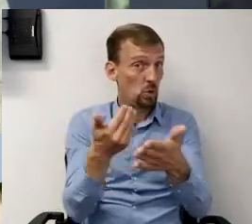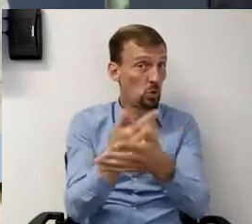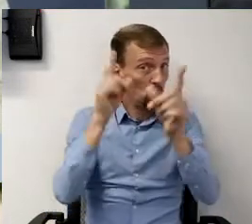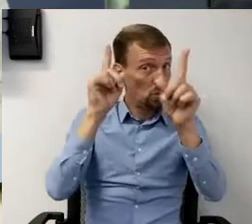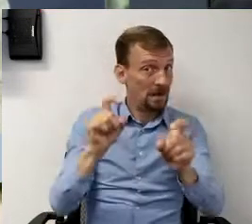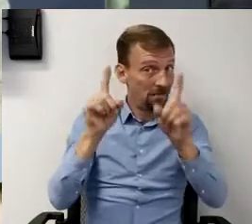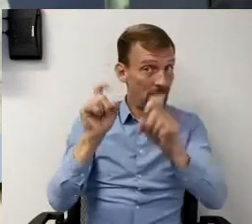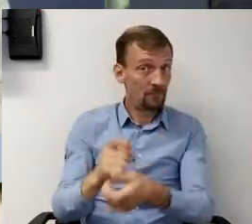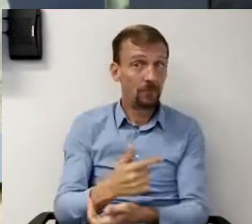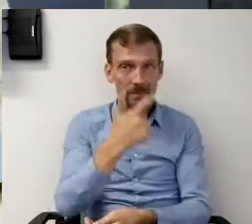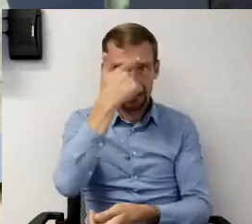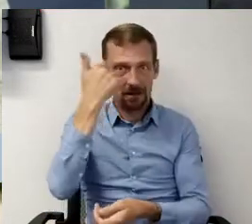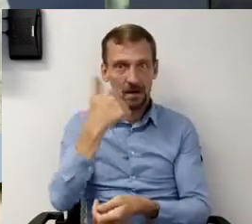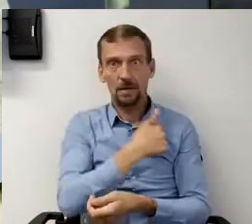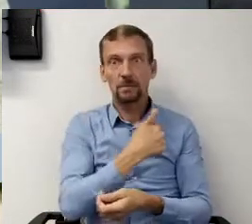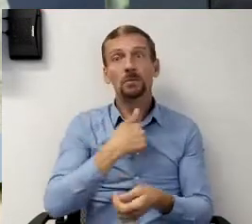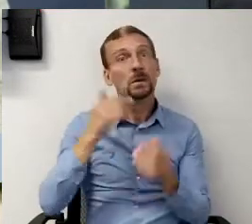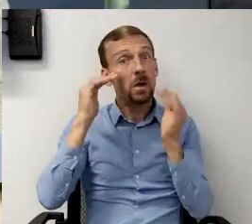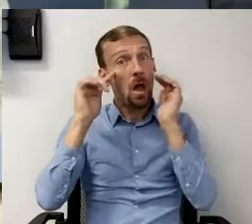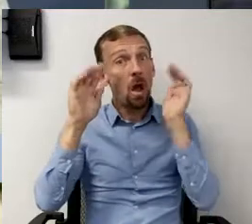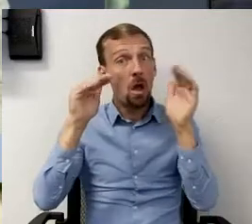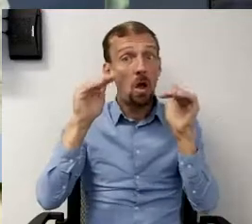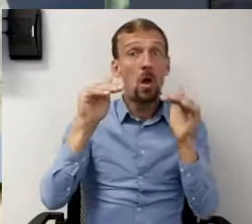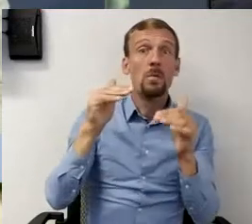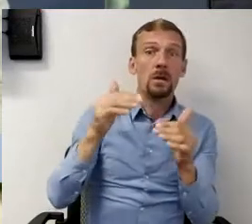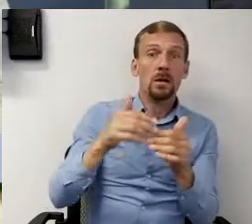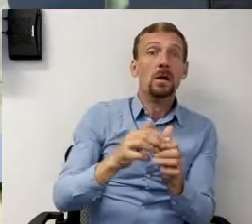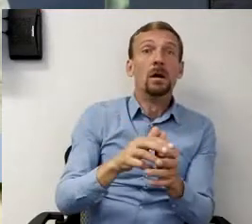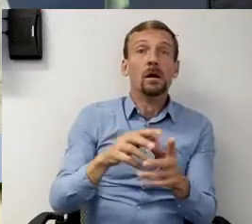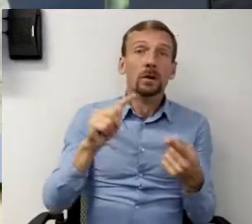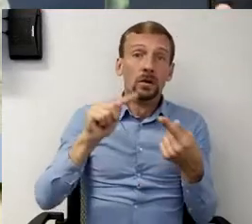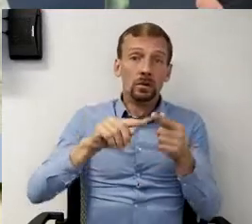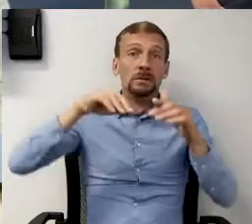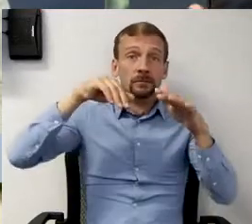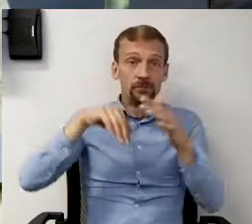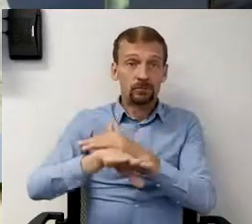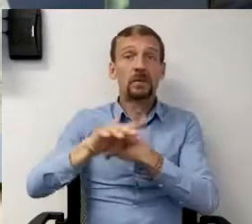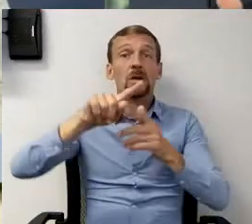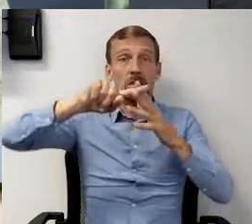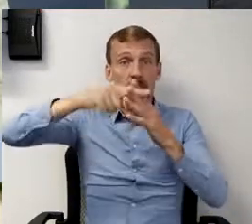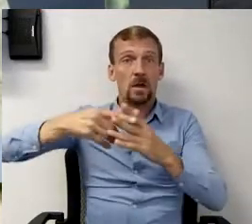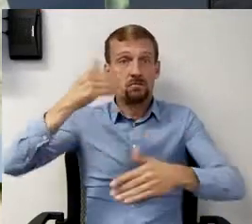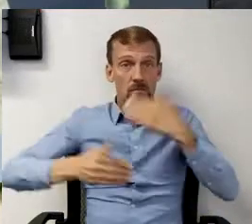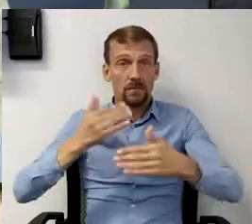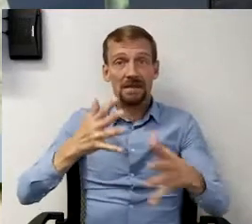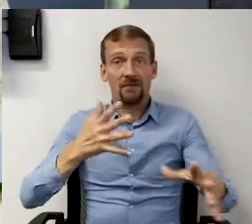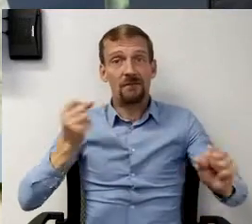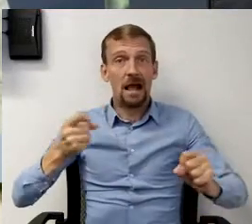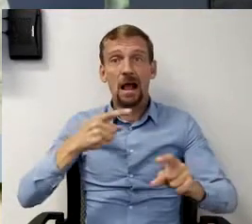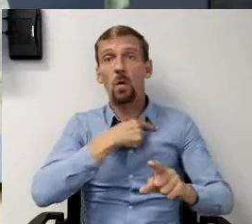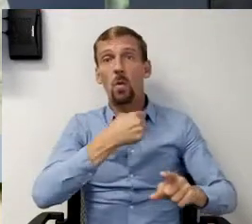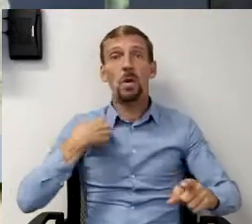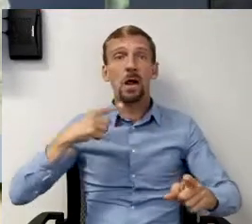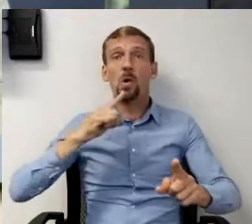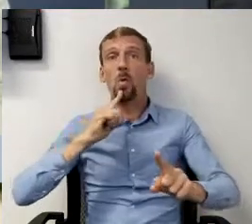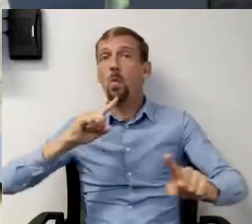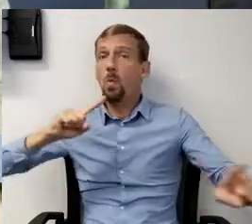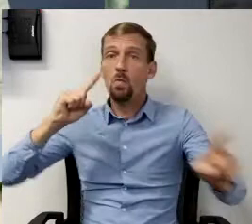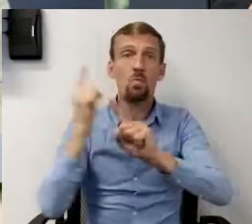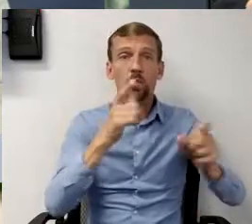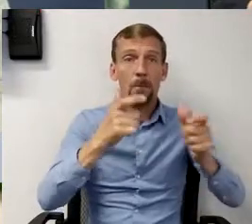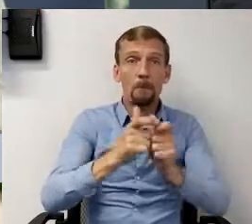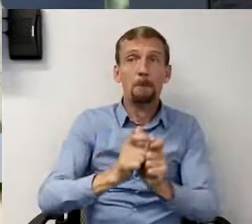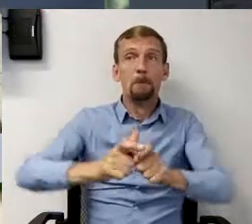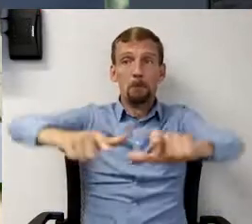hoping, because we're getting in on the, you know, the ground floor, getting very early, and we're placing a very significant order, that